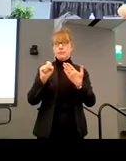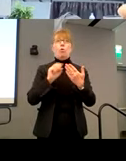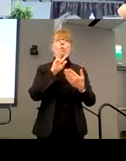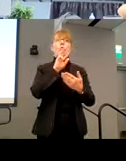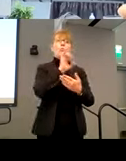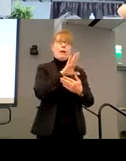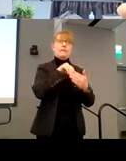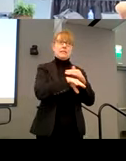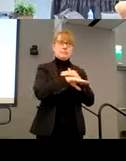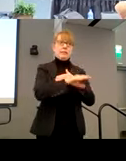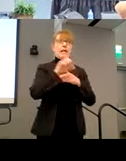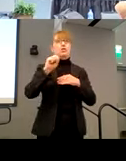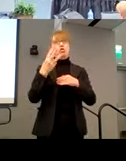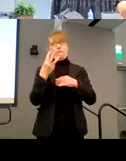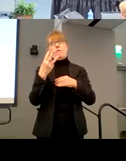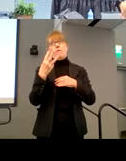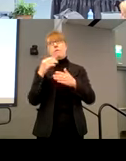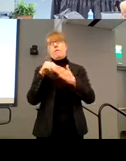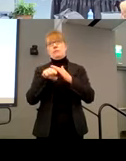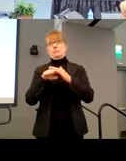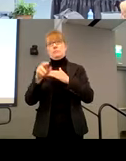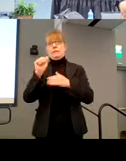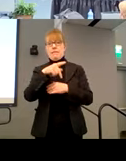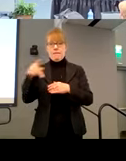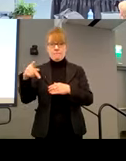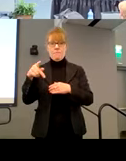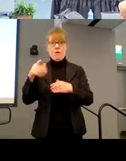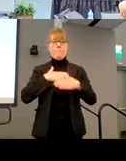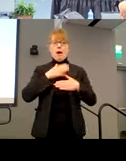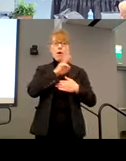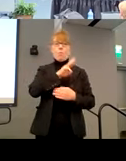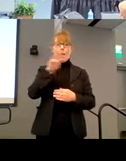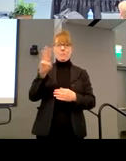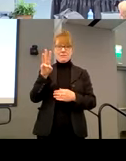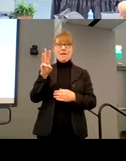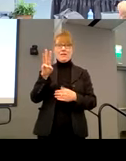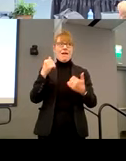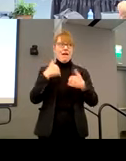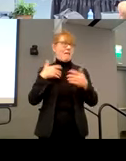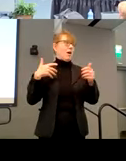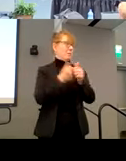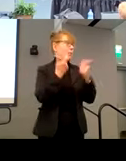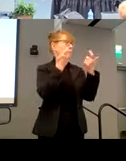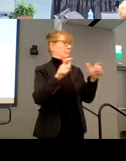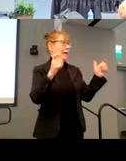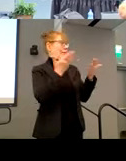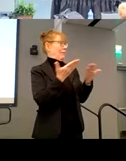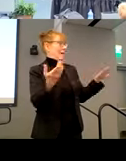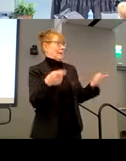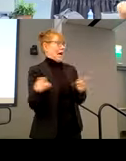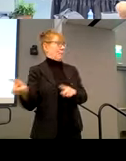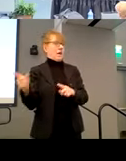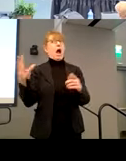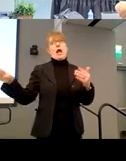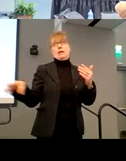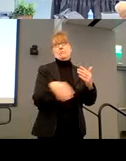Applications Act. On my website, lflegal.com, I have a legal update tab. When big things happen, I try to write about